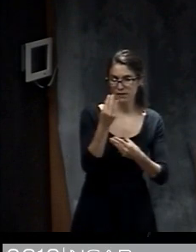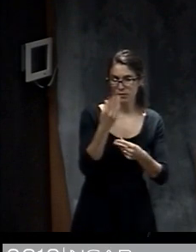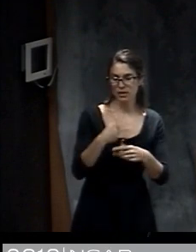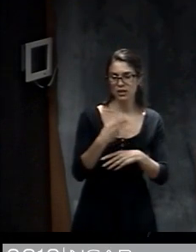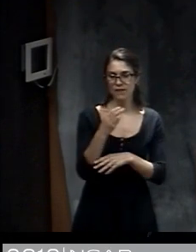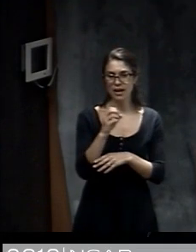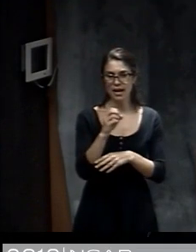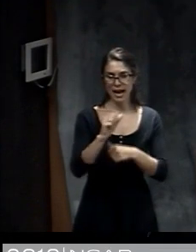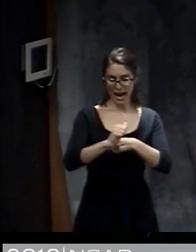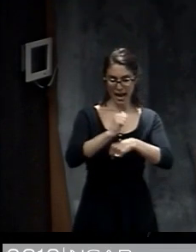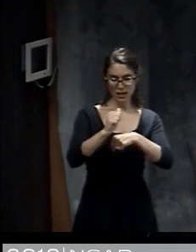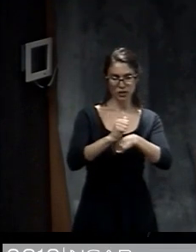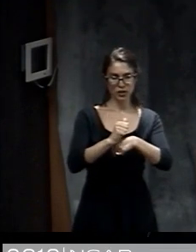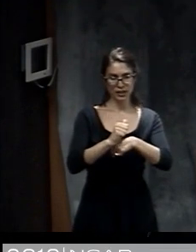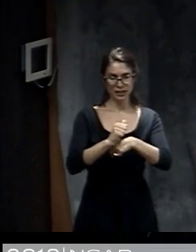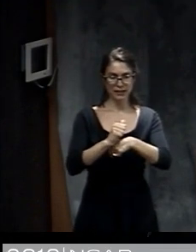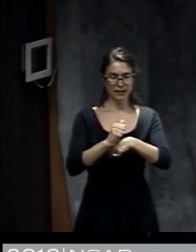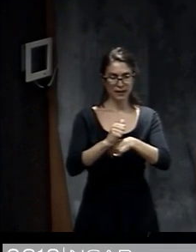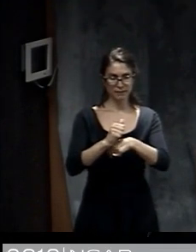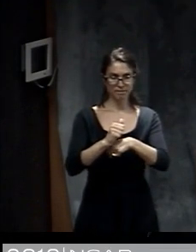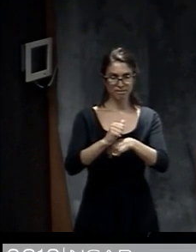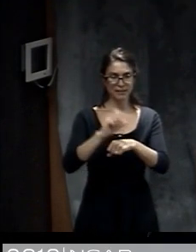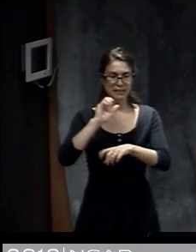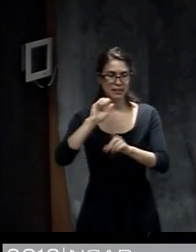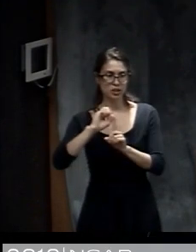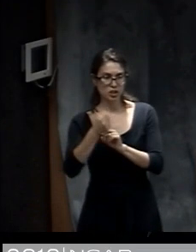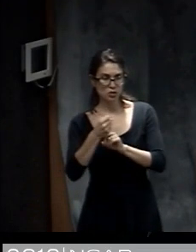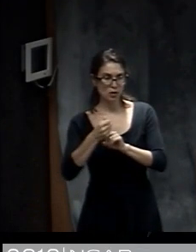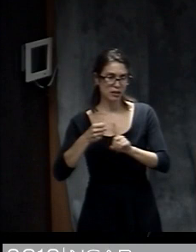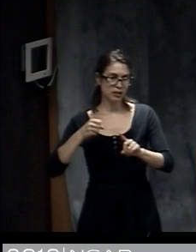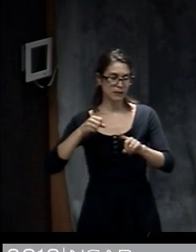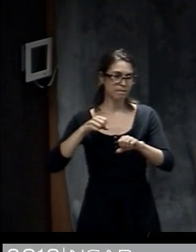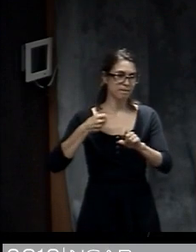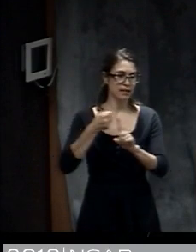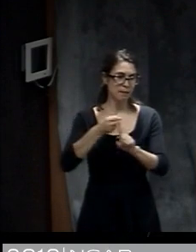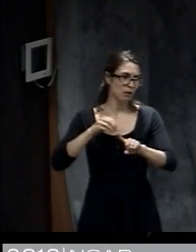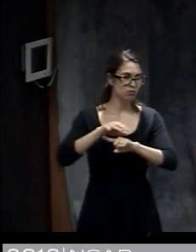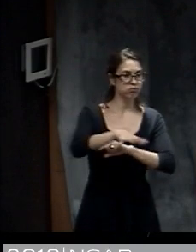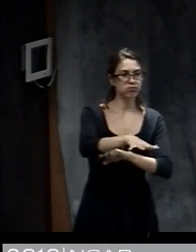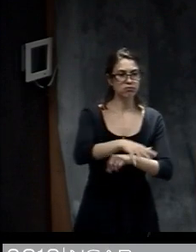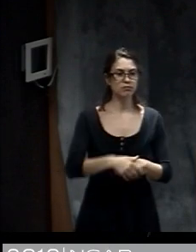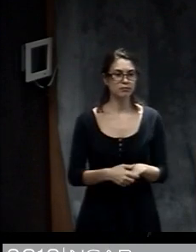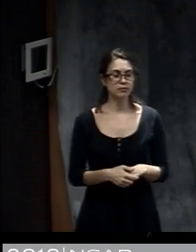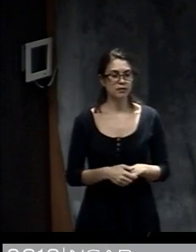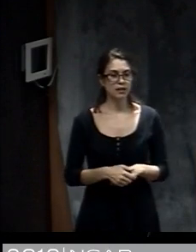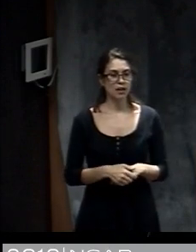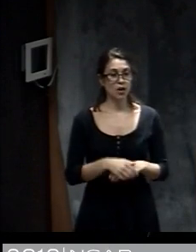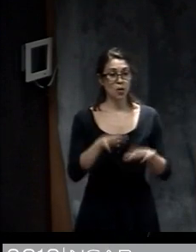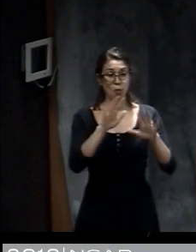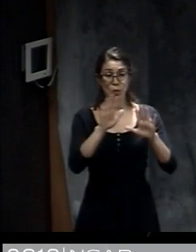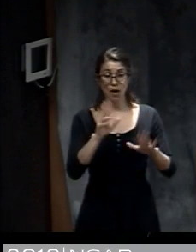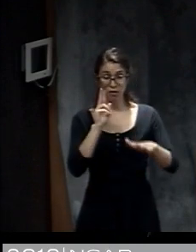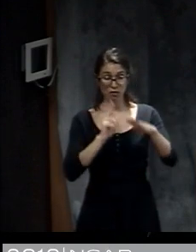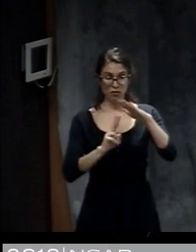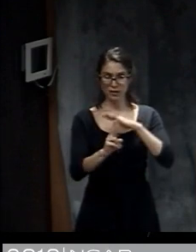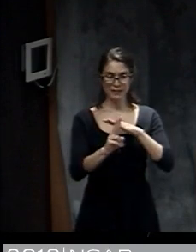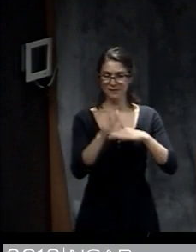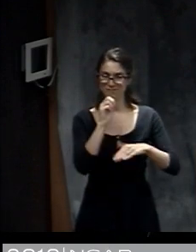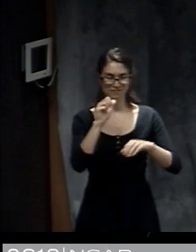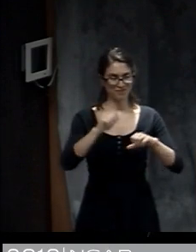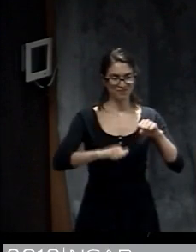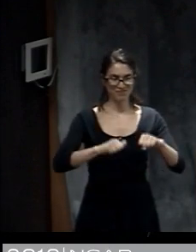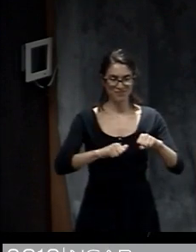given predictive uncertainties. As I mentioned before, weather forecasts are inherently uncertain. So this makes it challenging